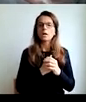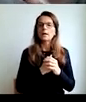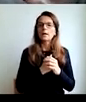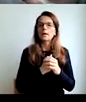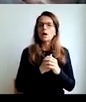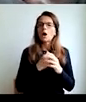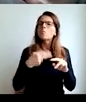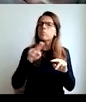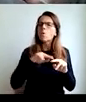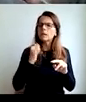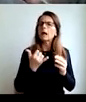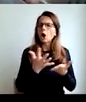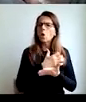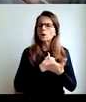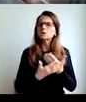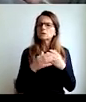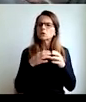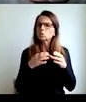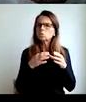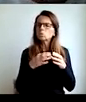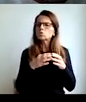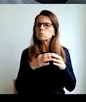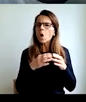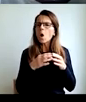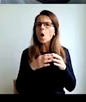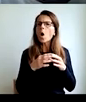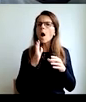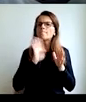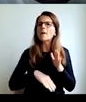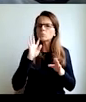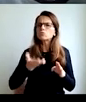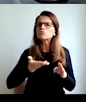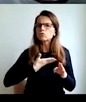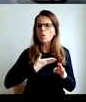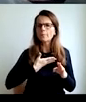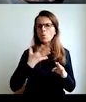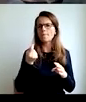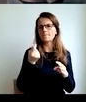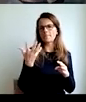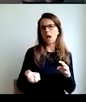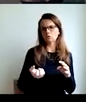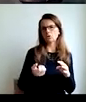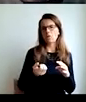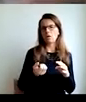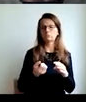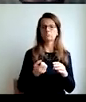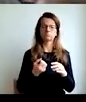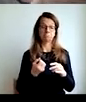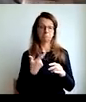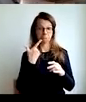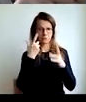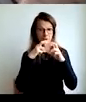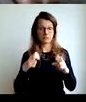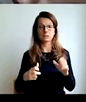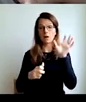good for the society you are, less who are fed.